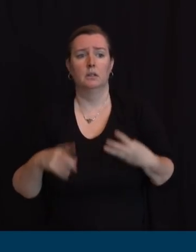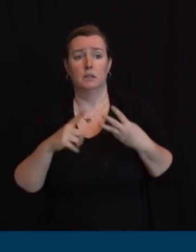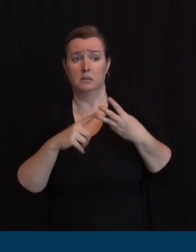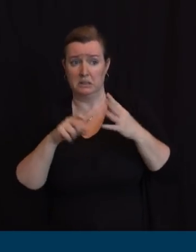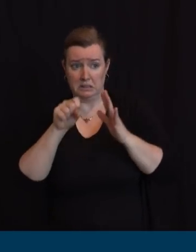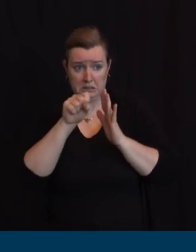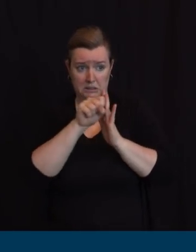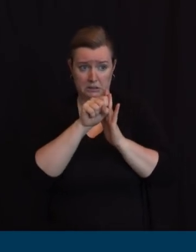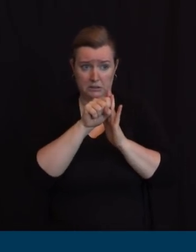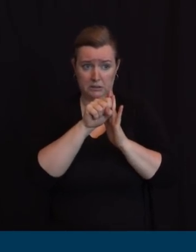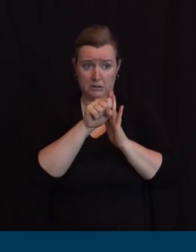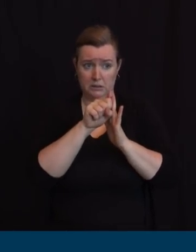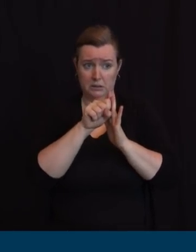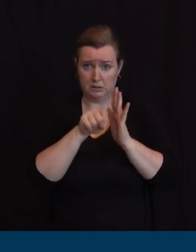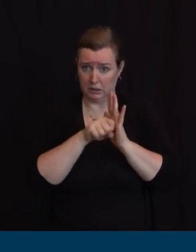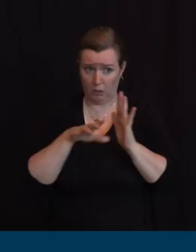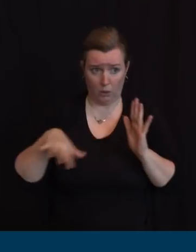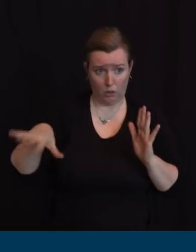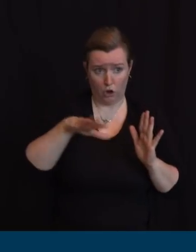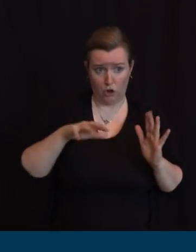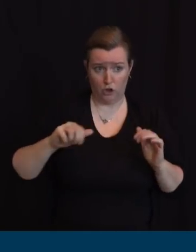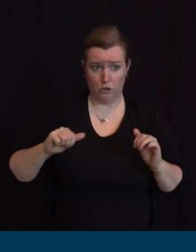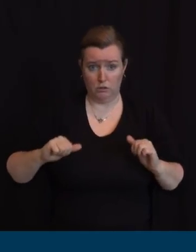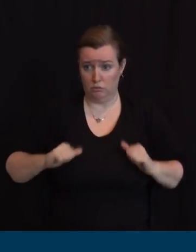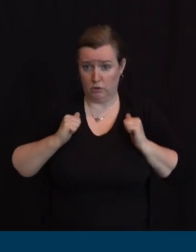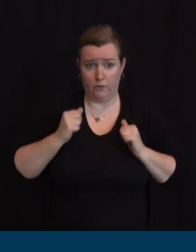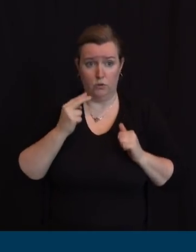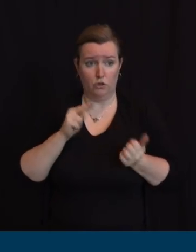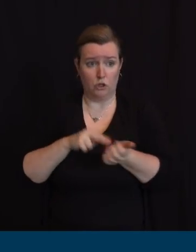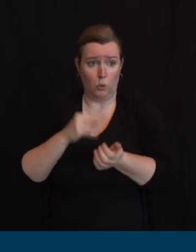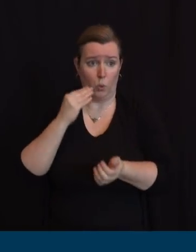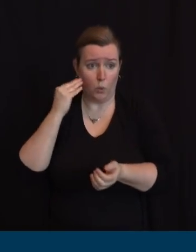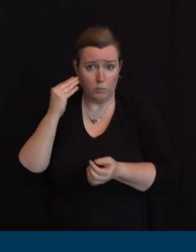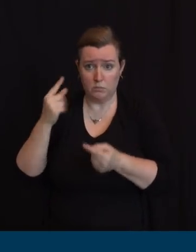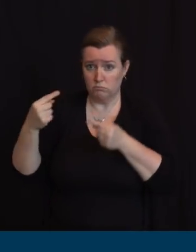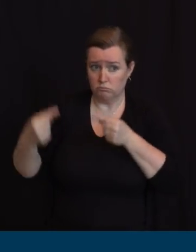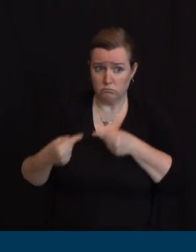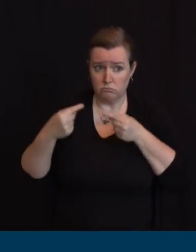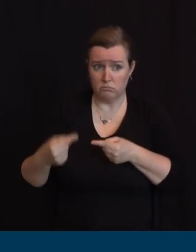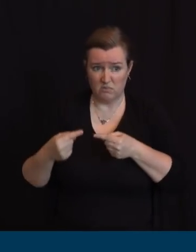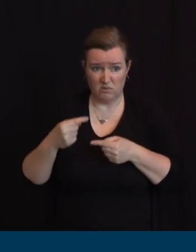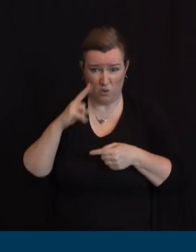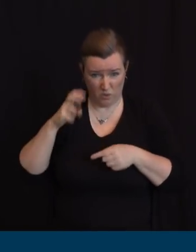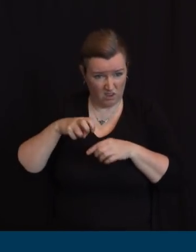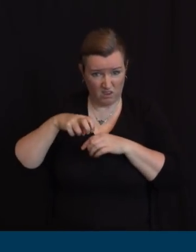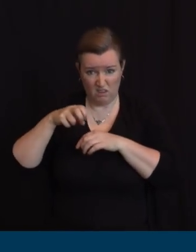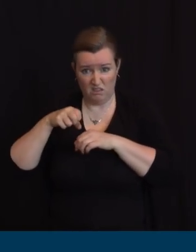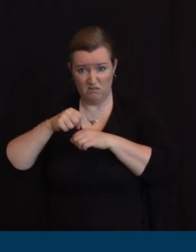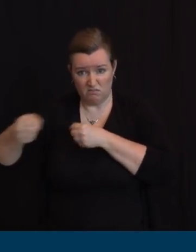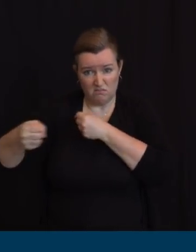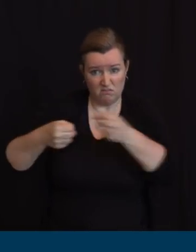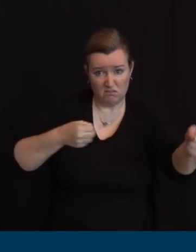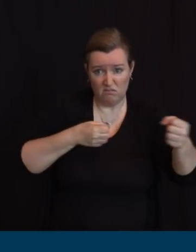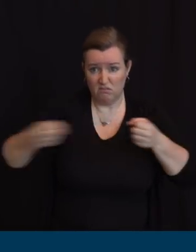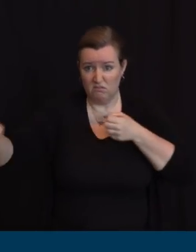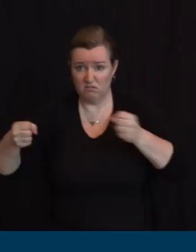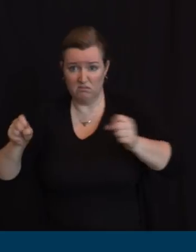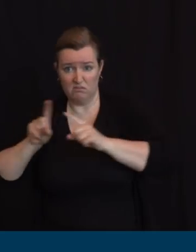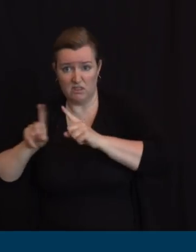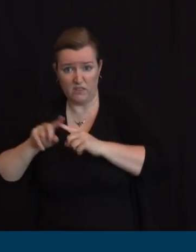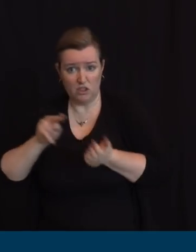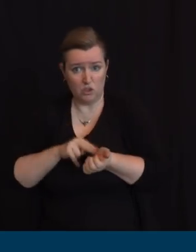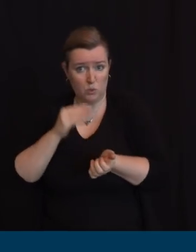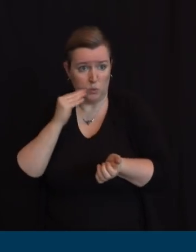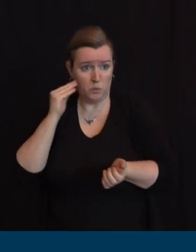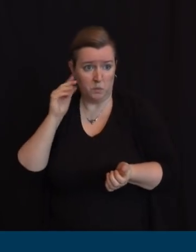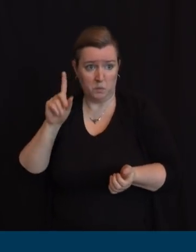Trump's tweet about mutiny on the bounty. Do you take that as a threat that he's going to withhold life-saving equipment from the stockpile if you disagree with